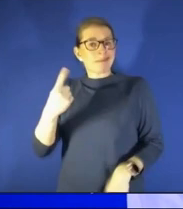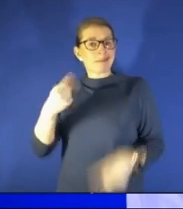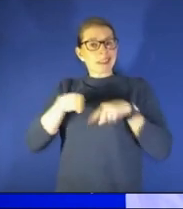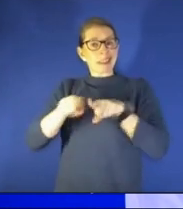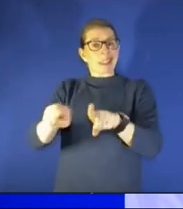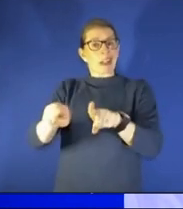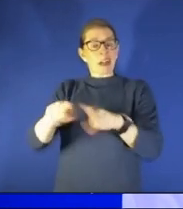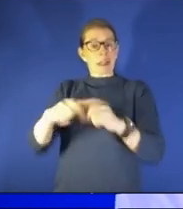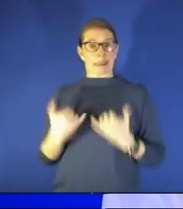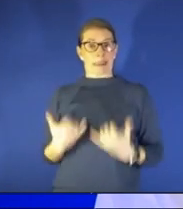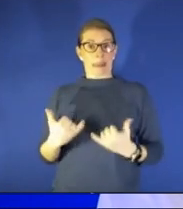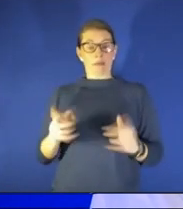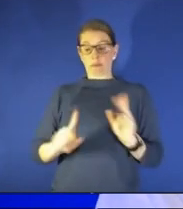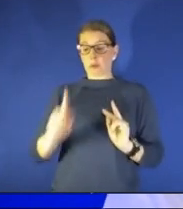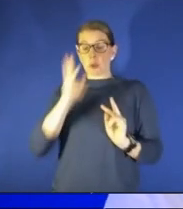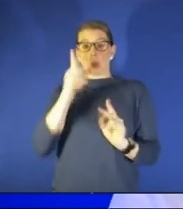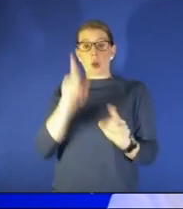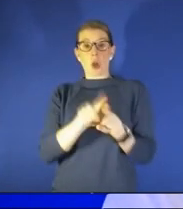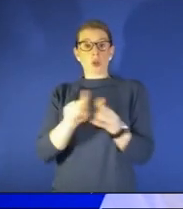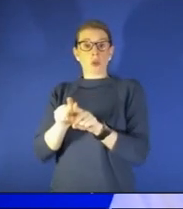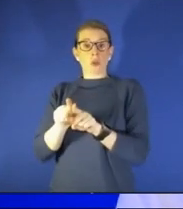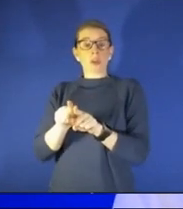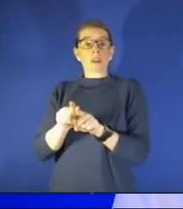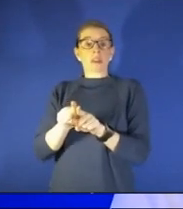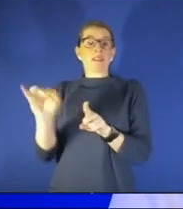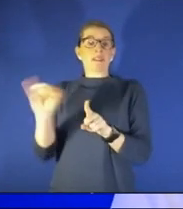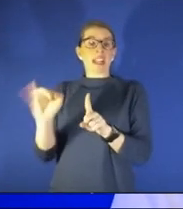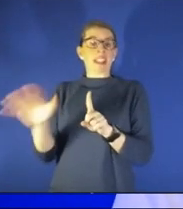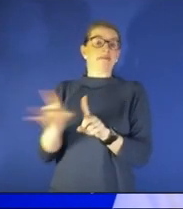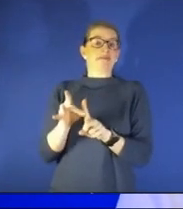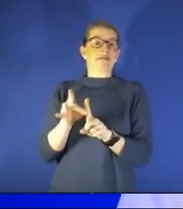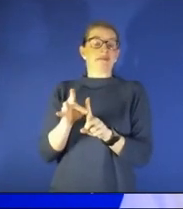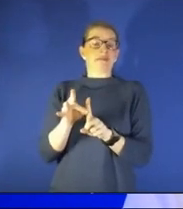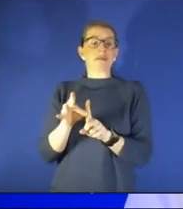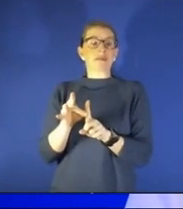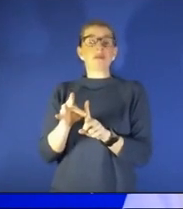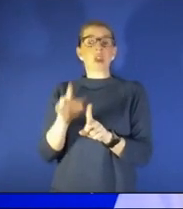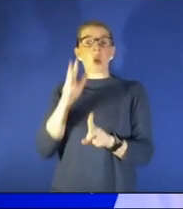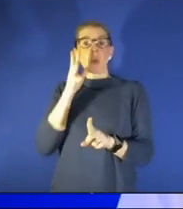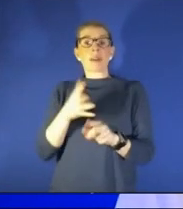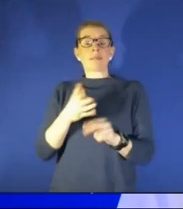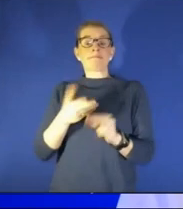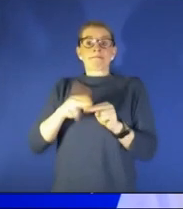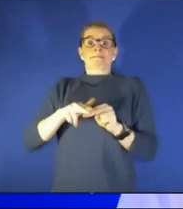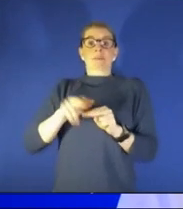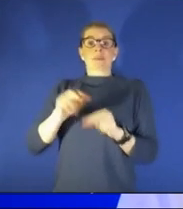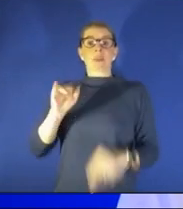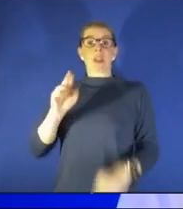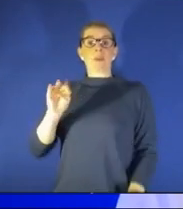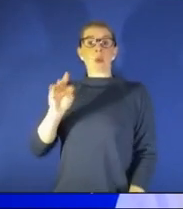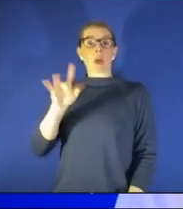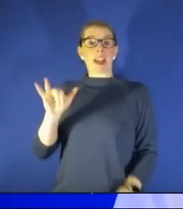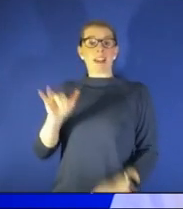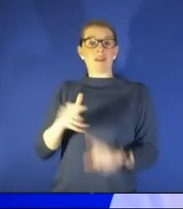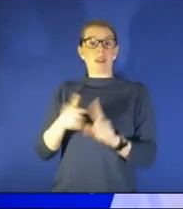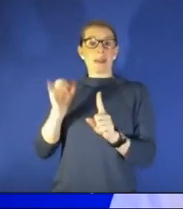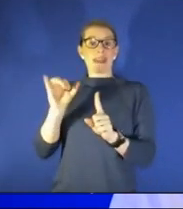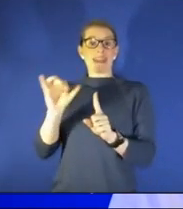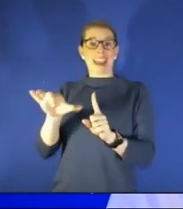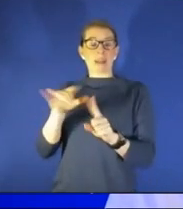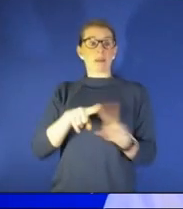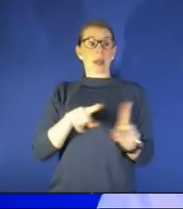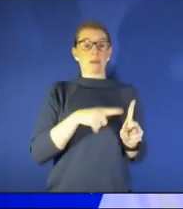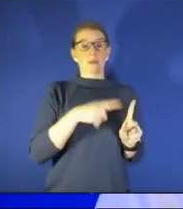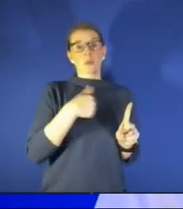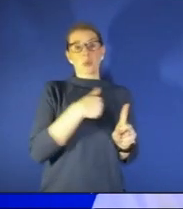will also have been infected and so they will gain some immunity from that as well we've always said however vaccines and vaccination